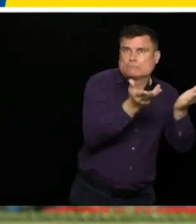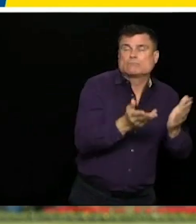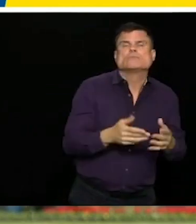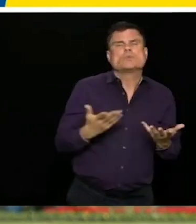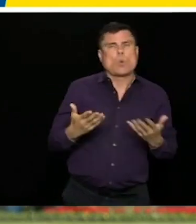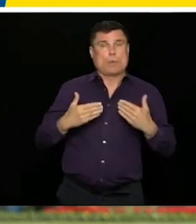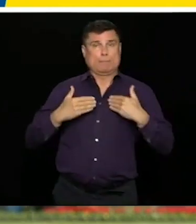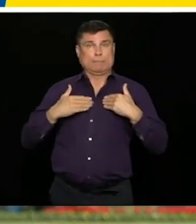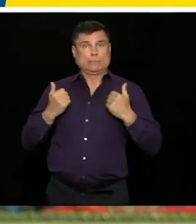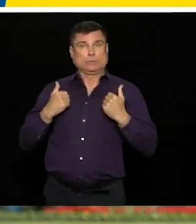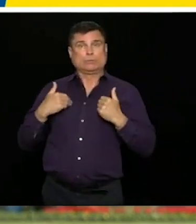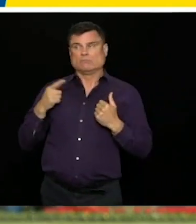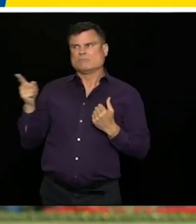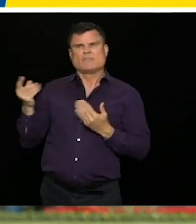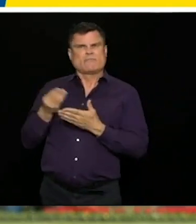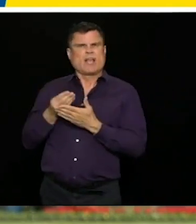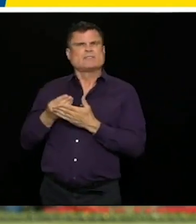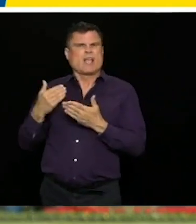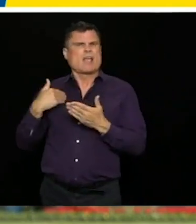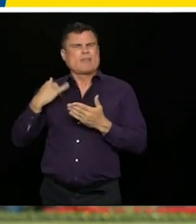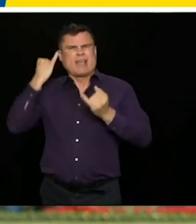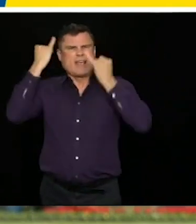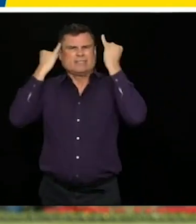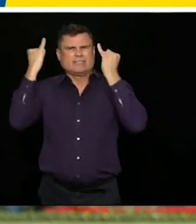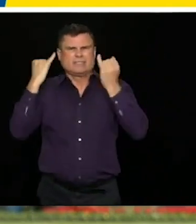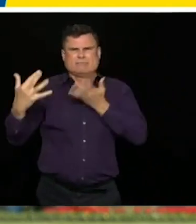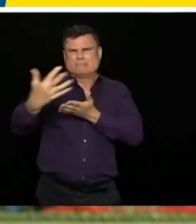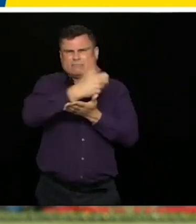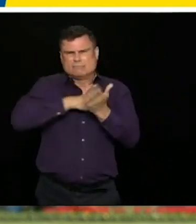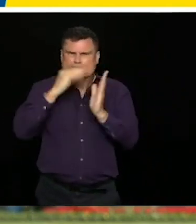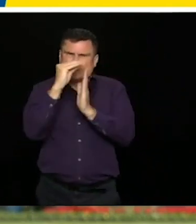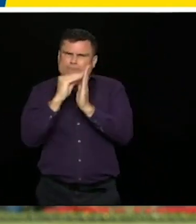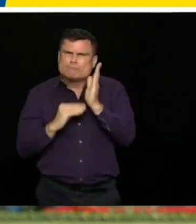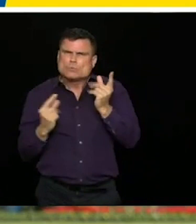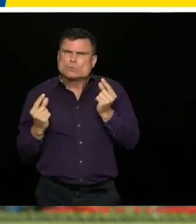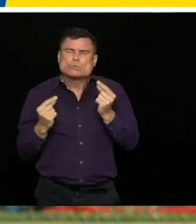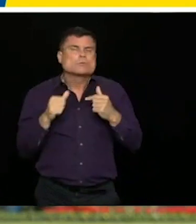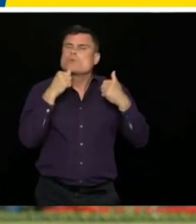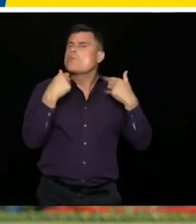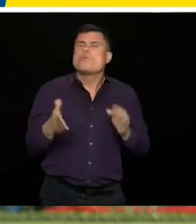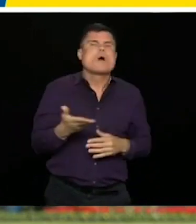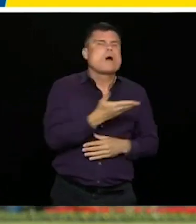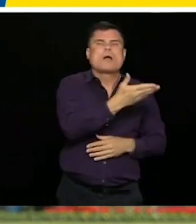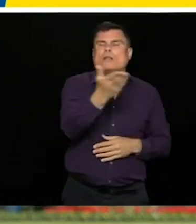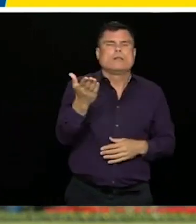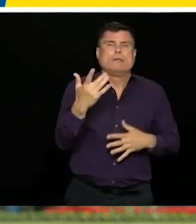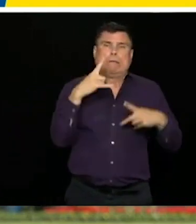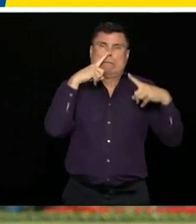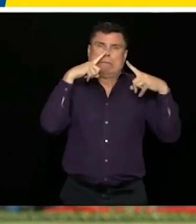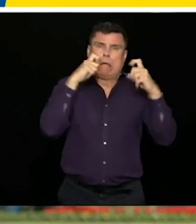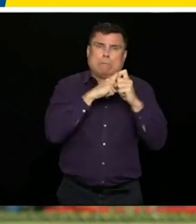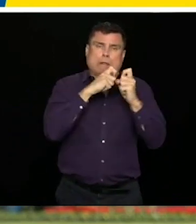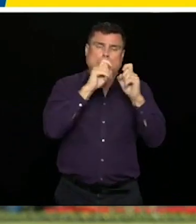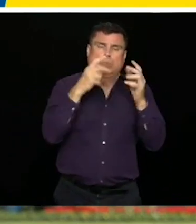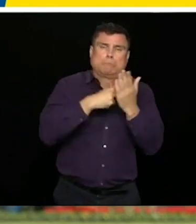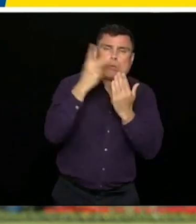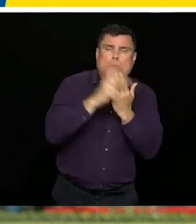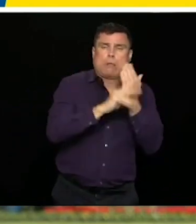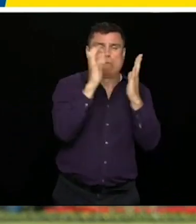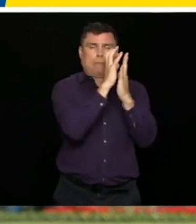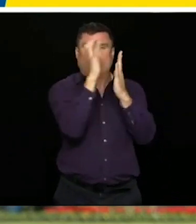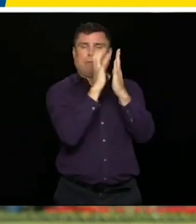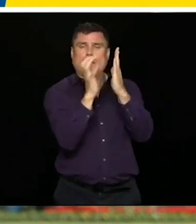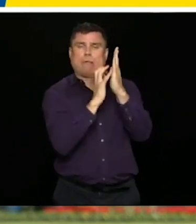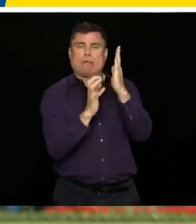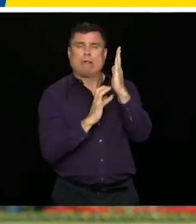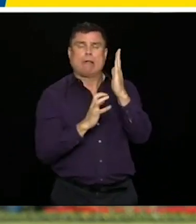place. We don't want any more administrative burdens. We want to maybe make sure we can get dollars into people's hands as quickly as possible. We had early success in